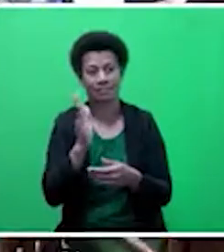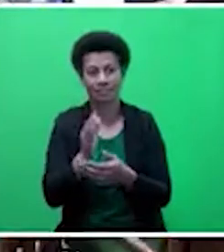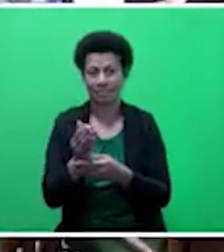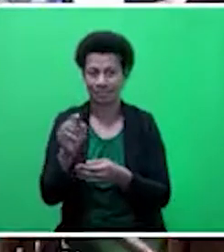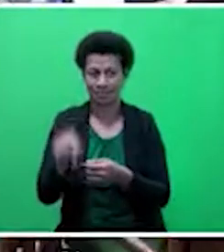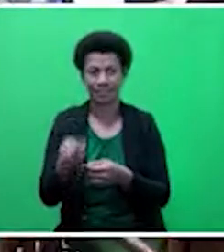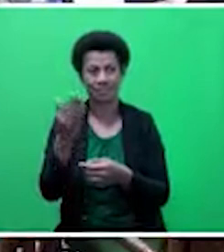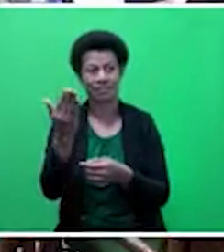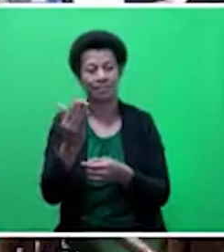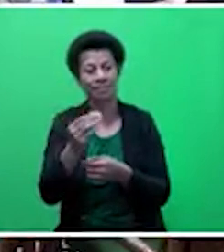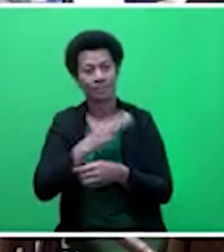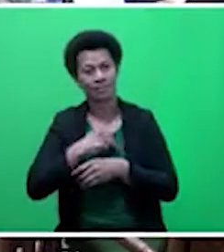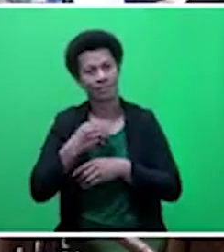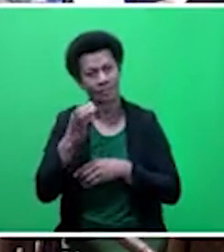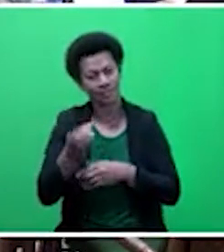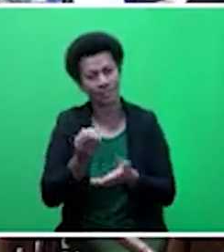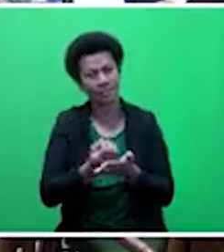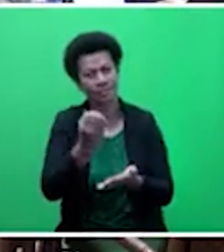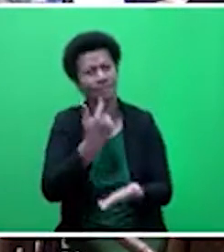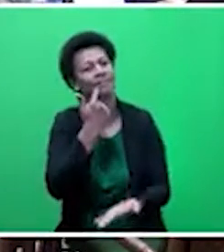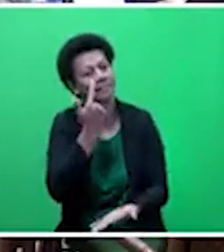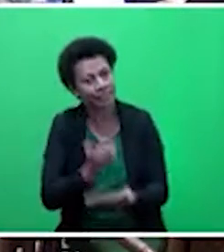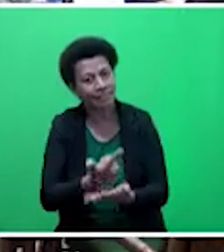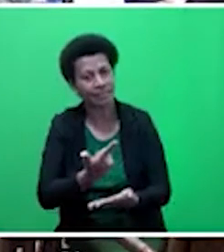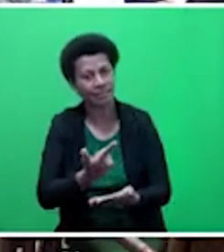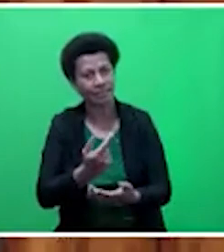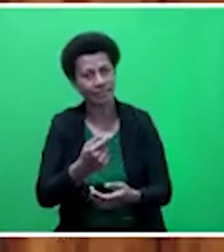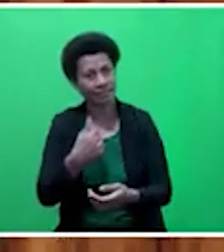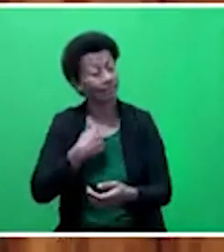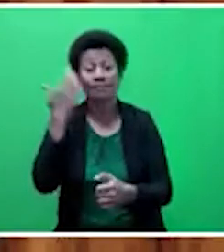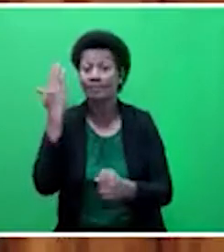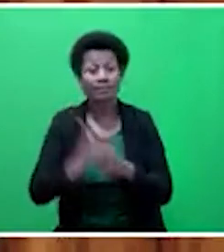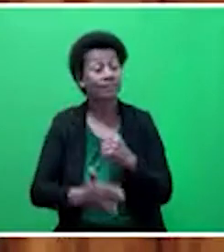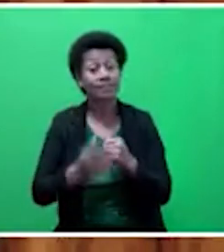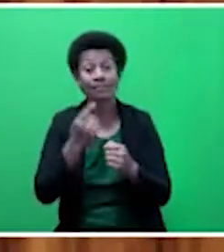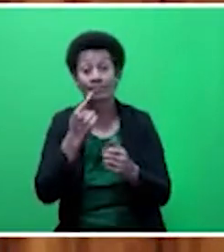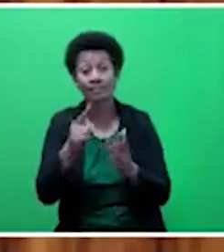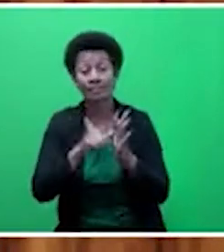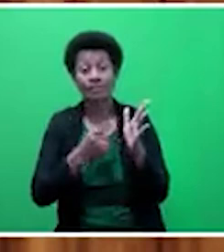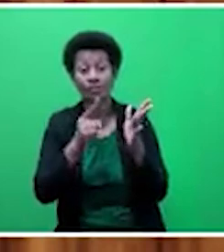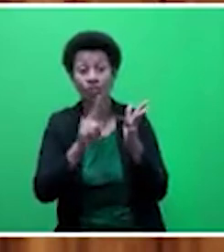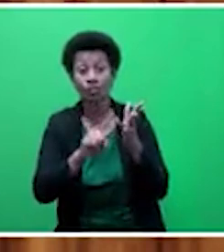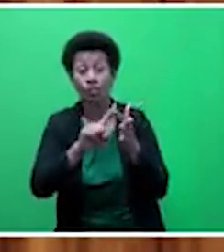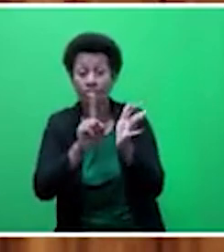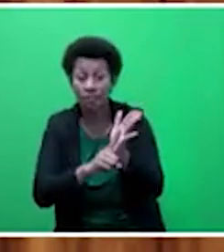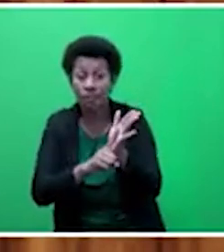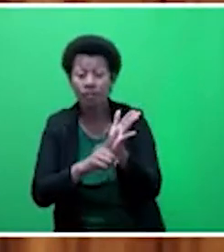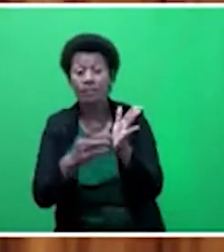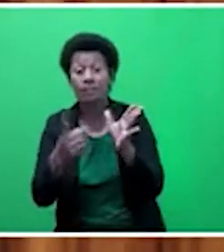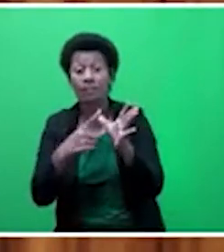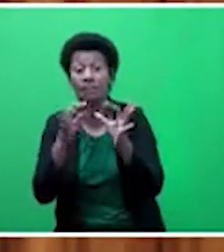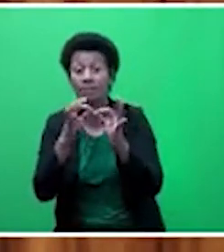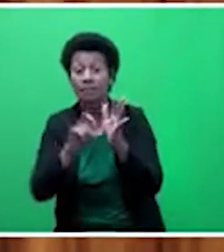Spokal. The Minister of Economy is actually lying. I have never said that Joel Abraham has not done... In fact, I